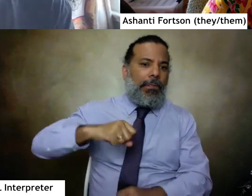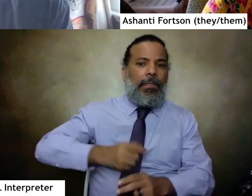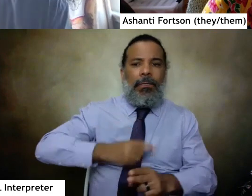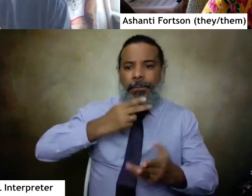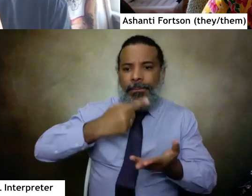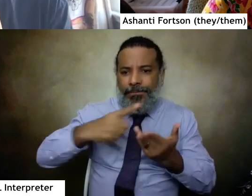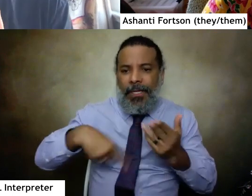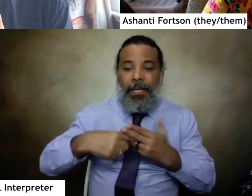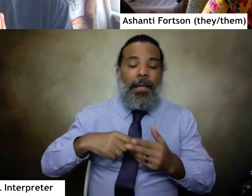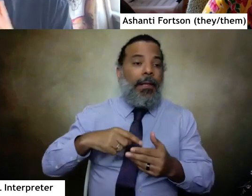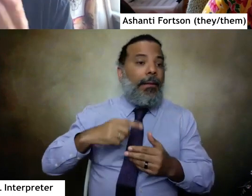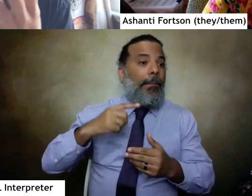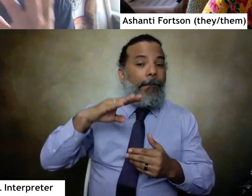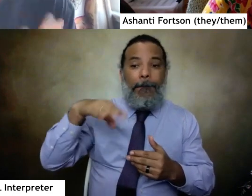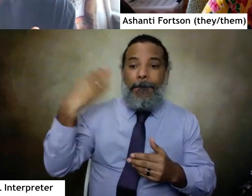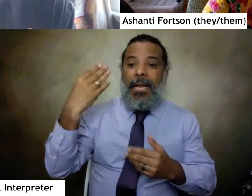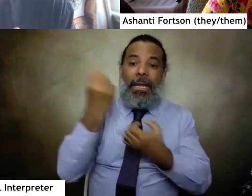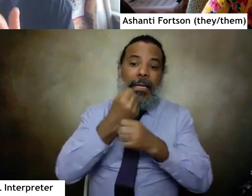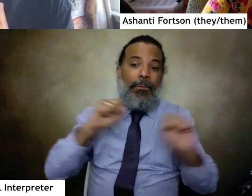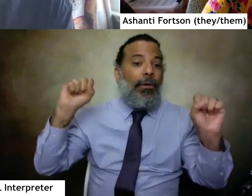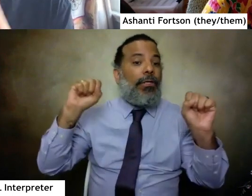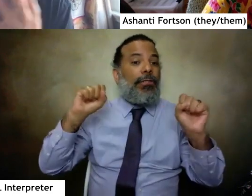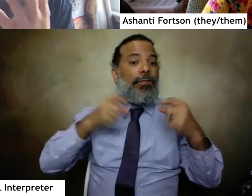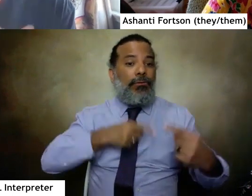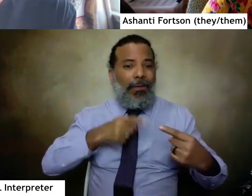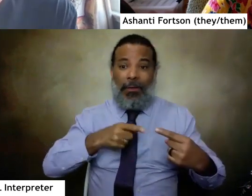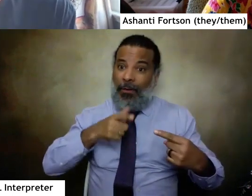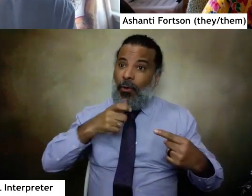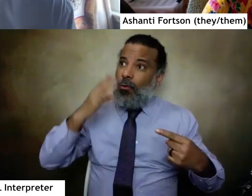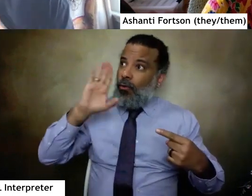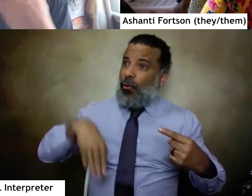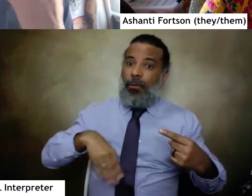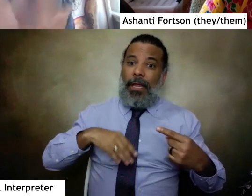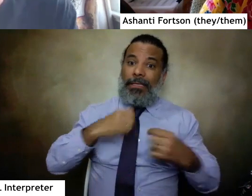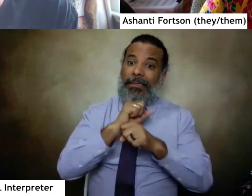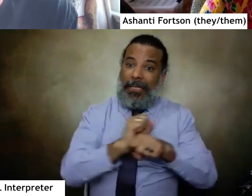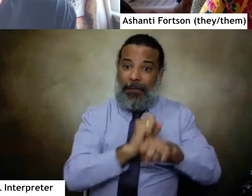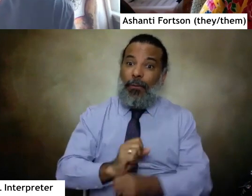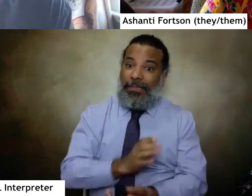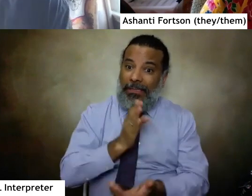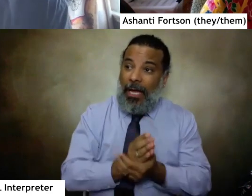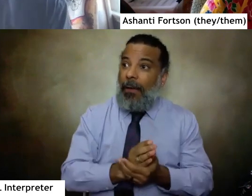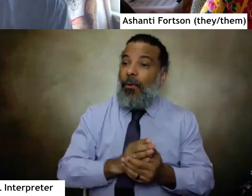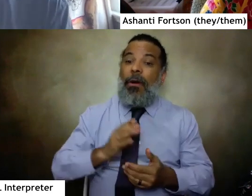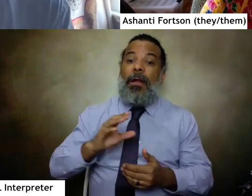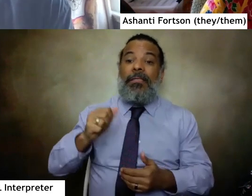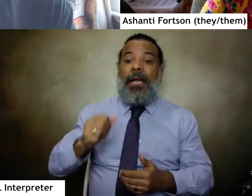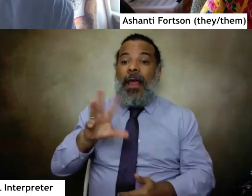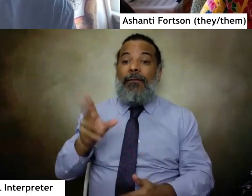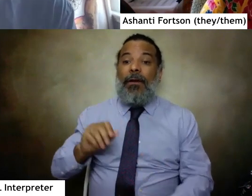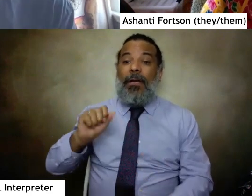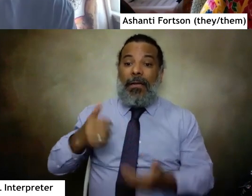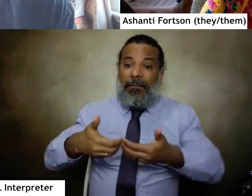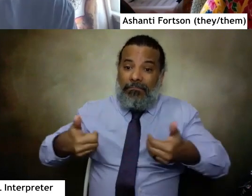liberation struggle that you know whoever knew that slavery would finally end that south african apartheid would finally end and